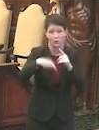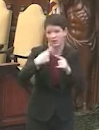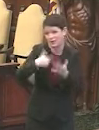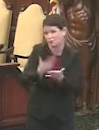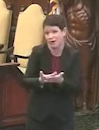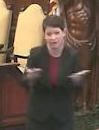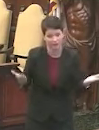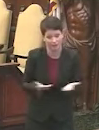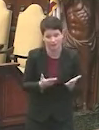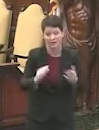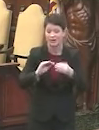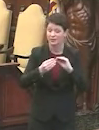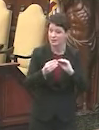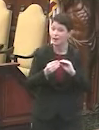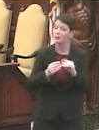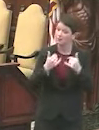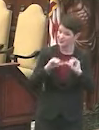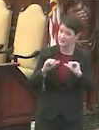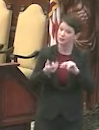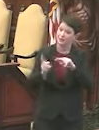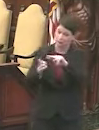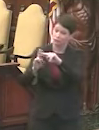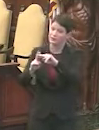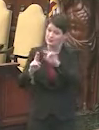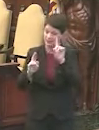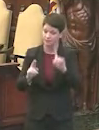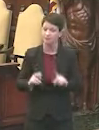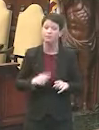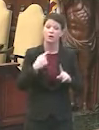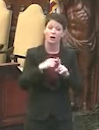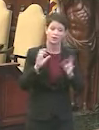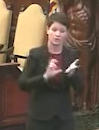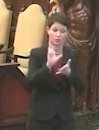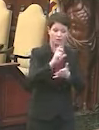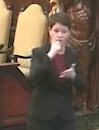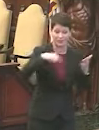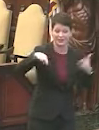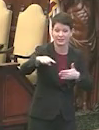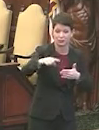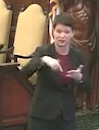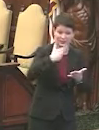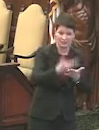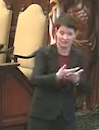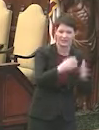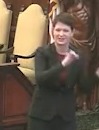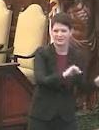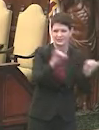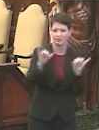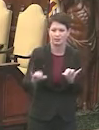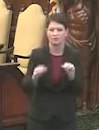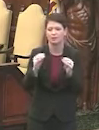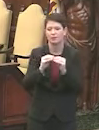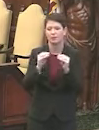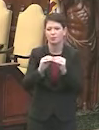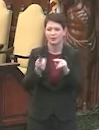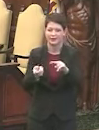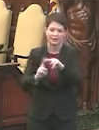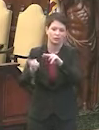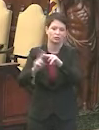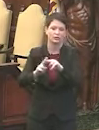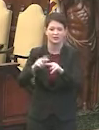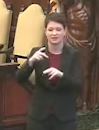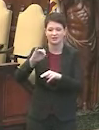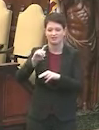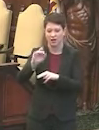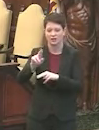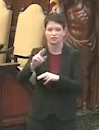But that number is nonetheless an increase. And then this week, allocated for delivery next week, is somewhat similar, but there may be a further increase in the number of